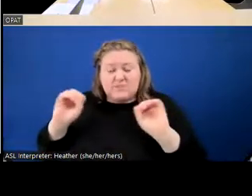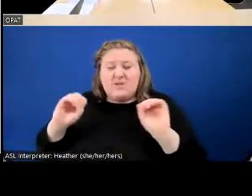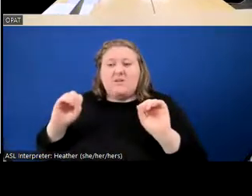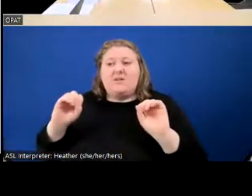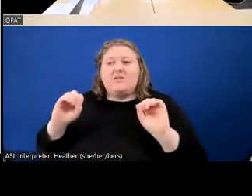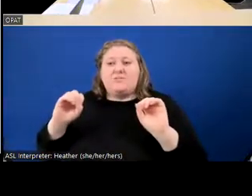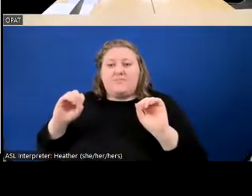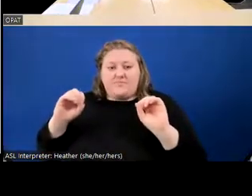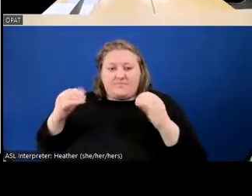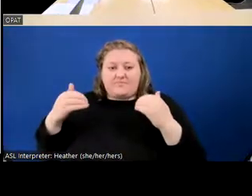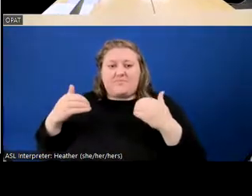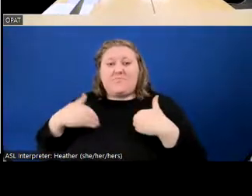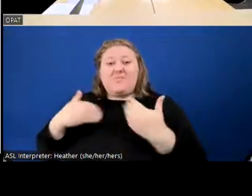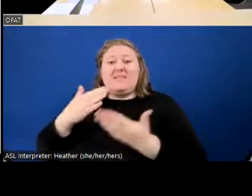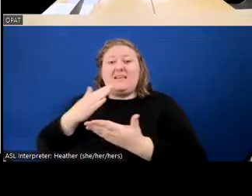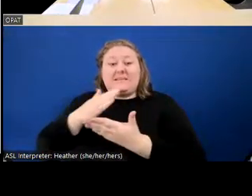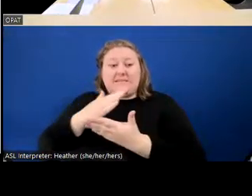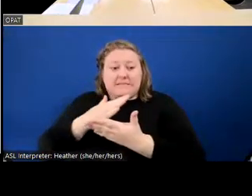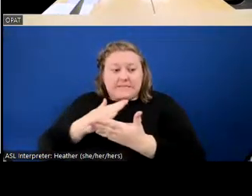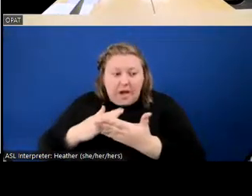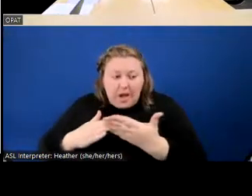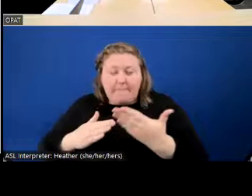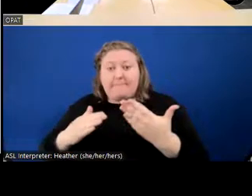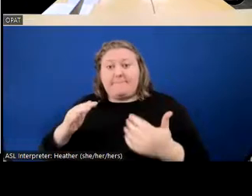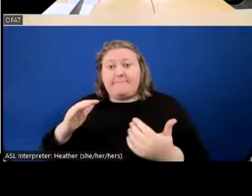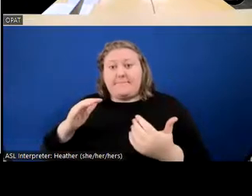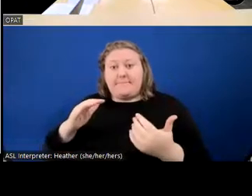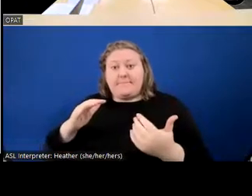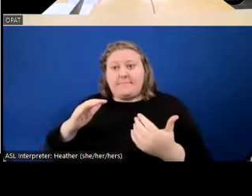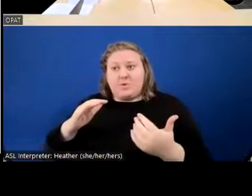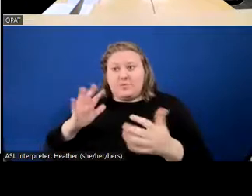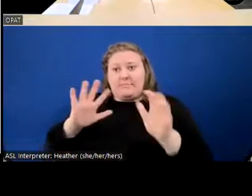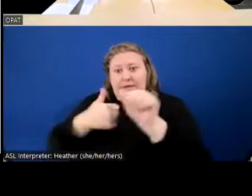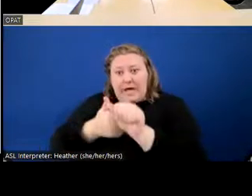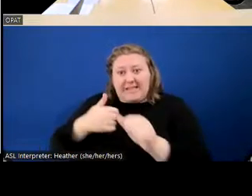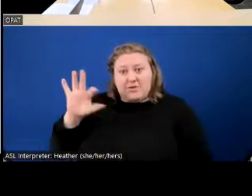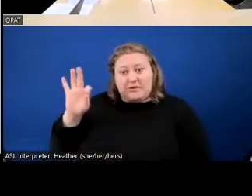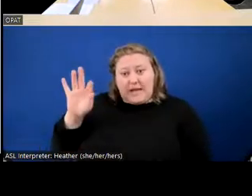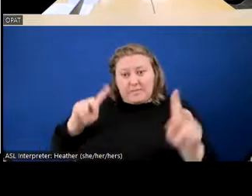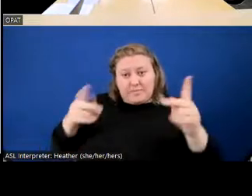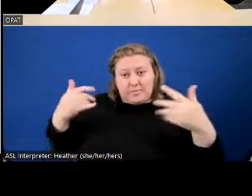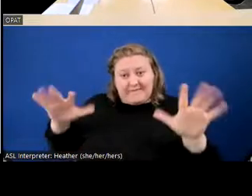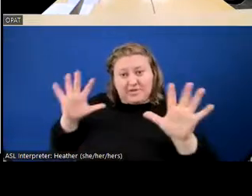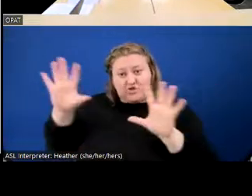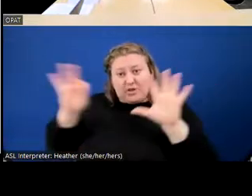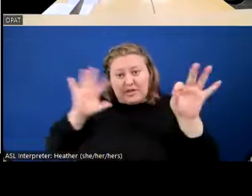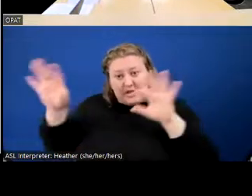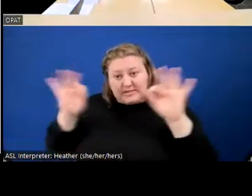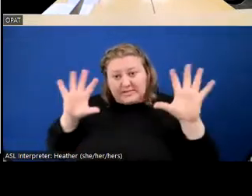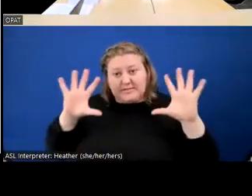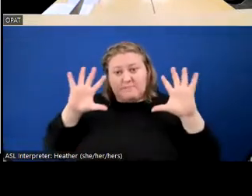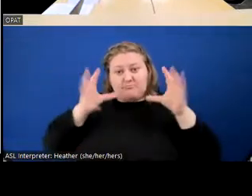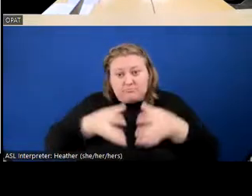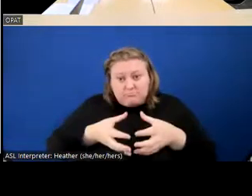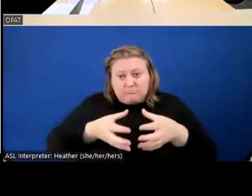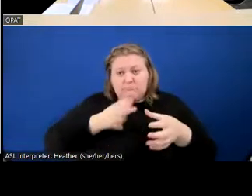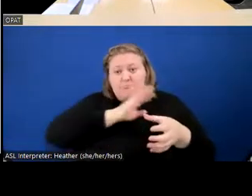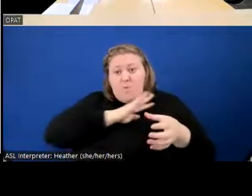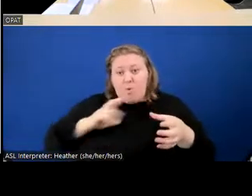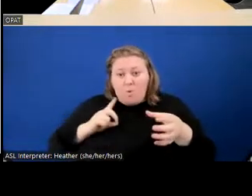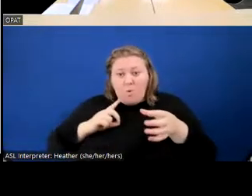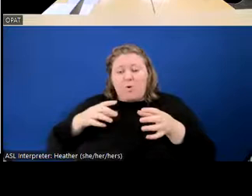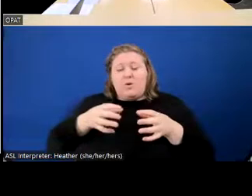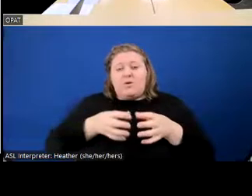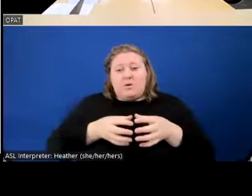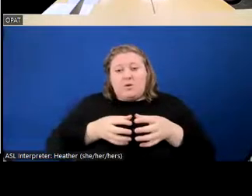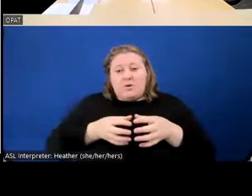assurances that there are, you know, these nine people that are selected that are appointed to this board, at least on behalf